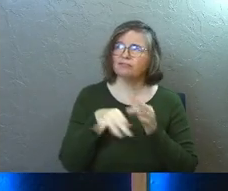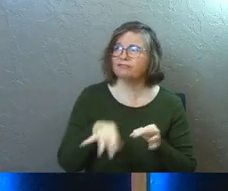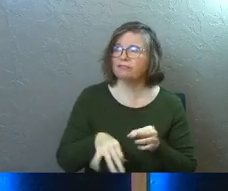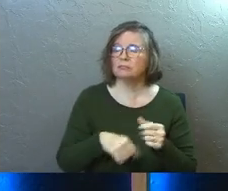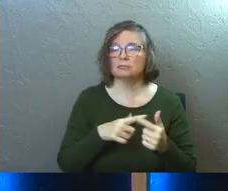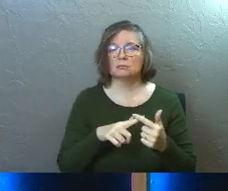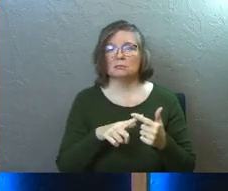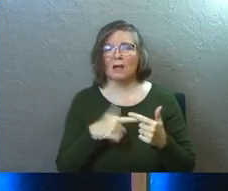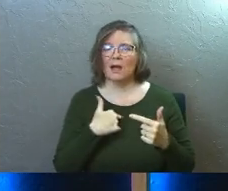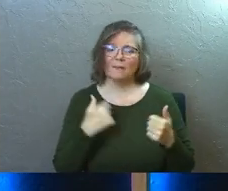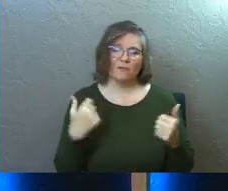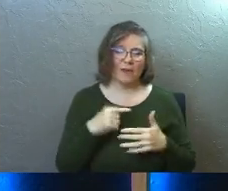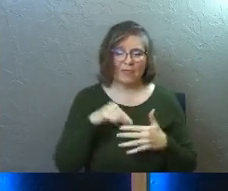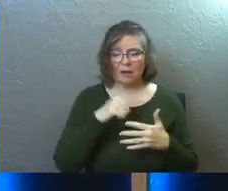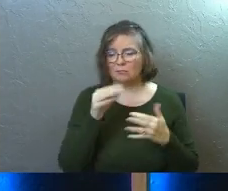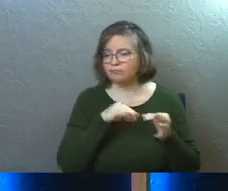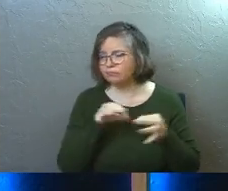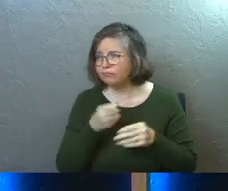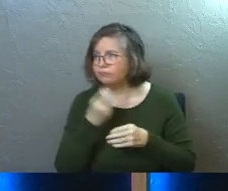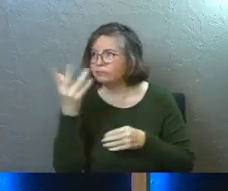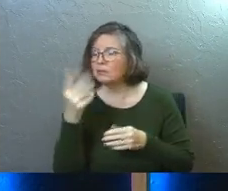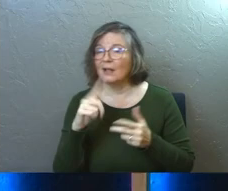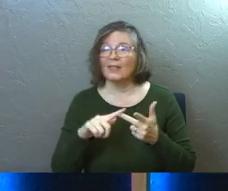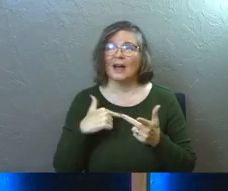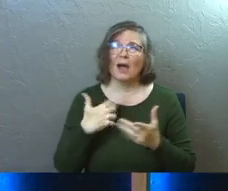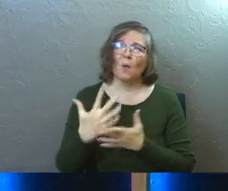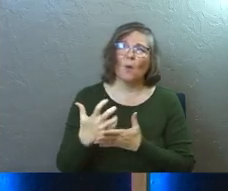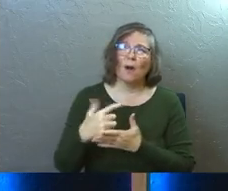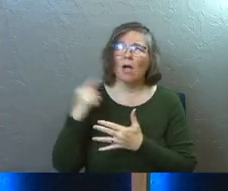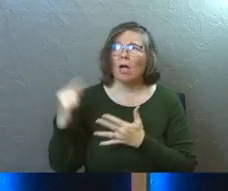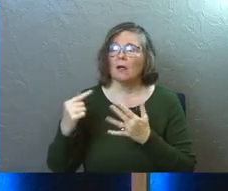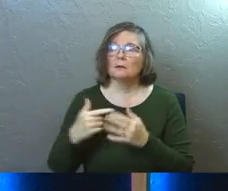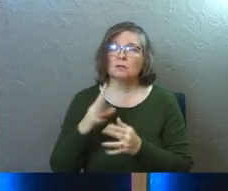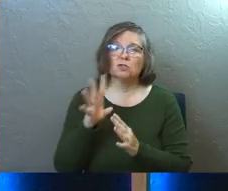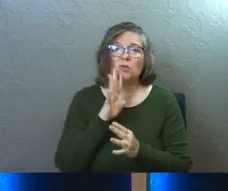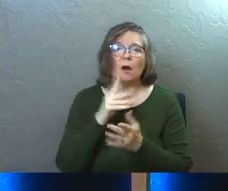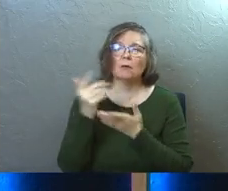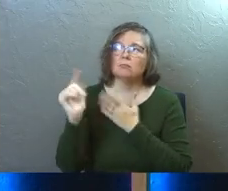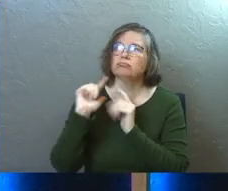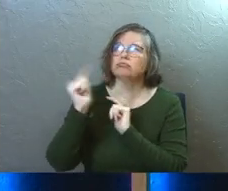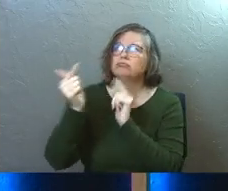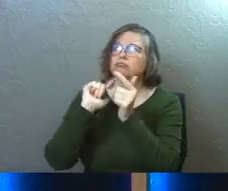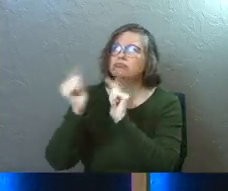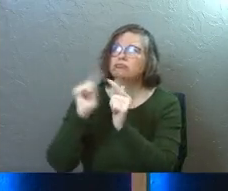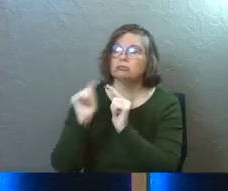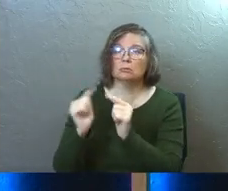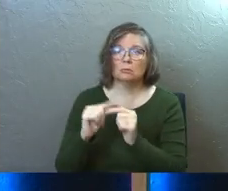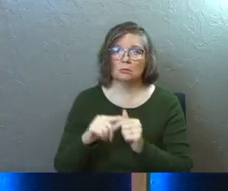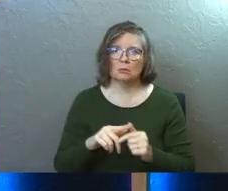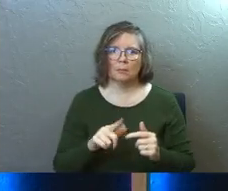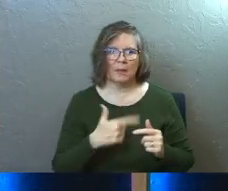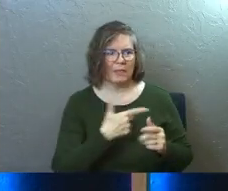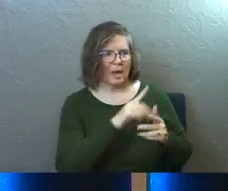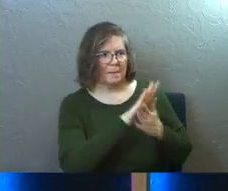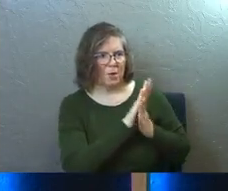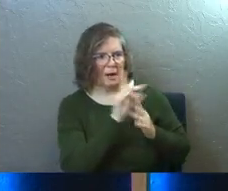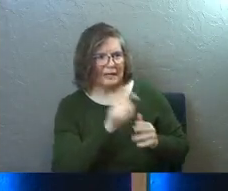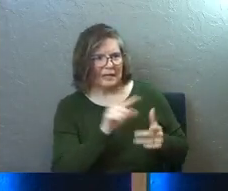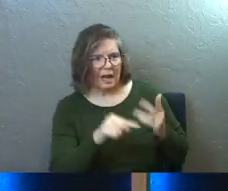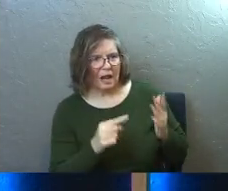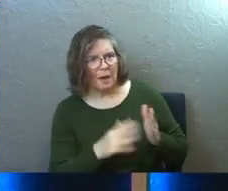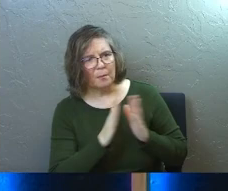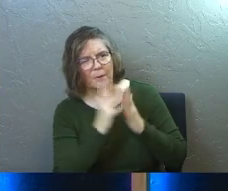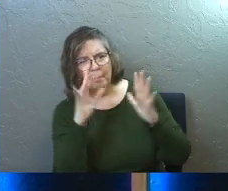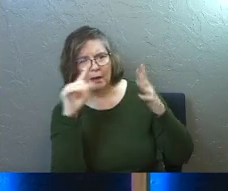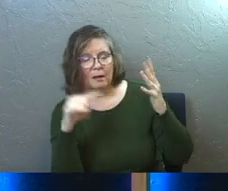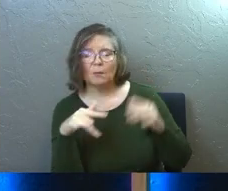About the things that you're afraid of. About the things that you long for. Just start talking to Him about those things. But isn't there all this other kind of prayer? Yes, there is. And